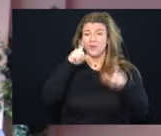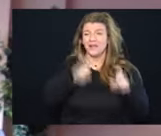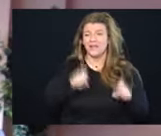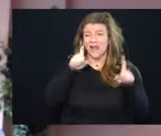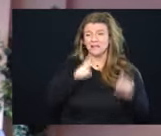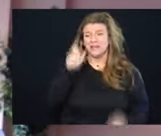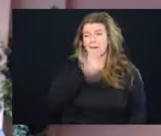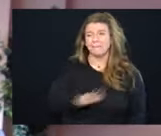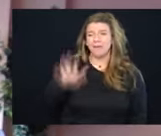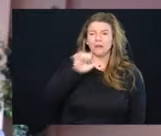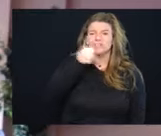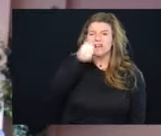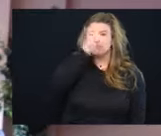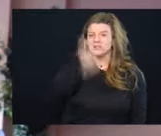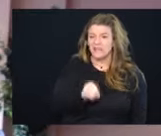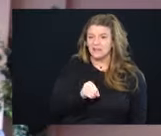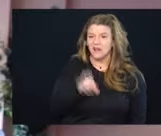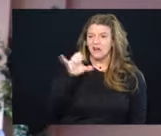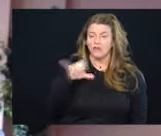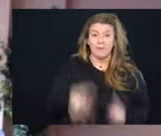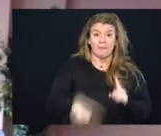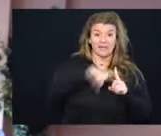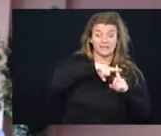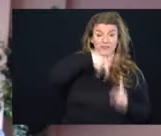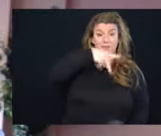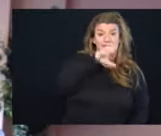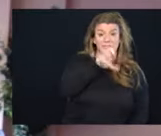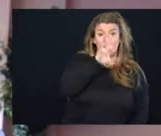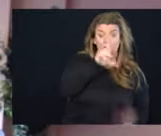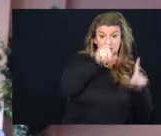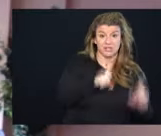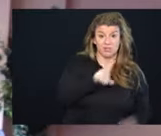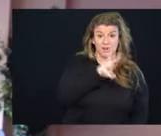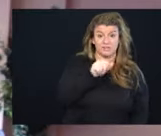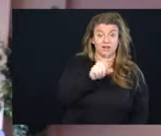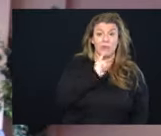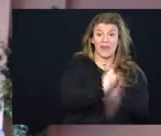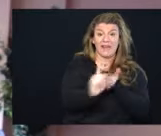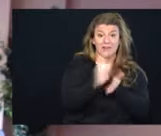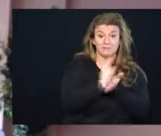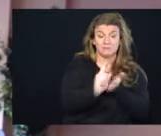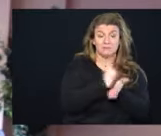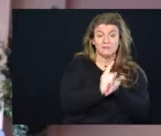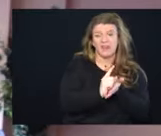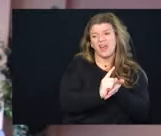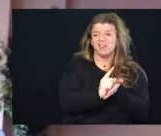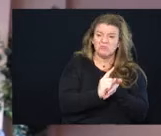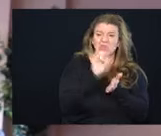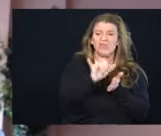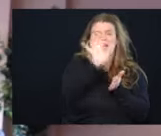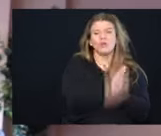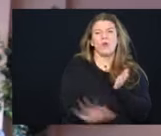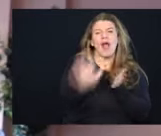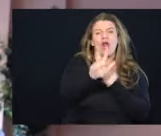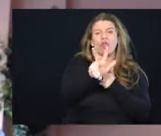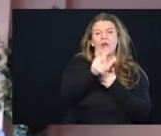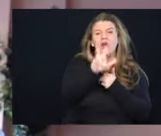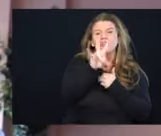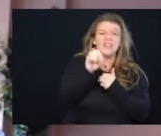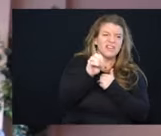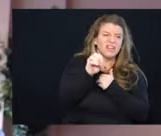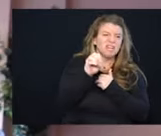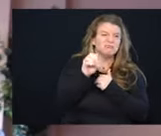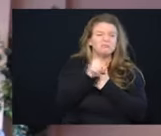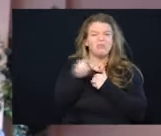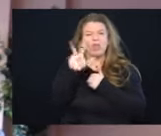of the positive, uh, PCR tests in West Virginia on a weekly basis, which is somewhere around 370 to